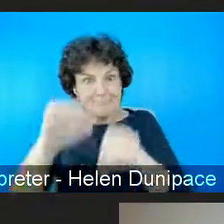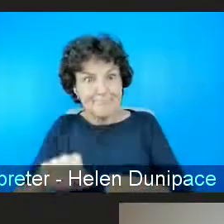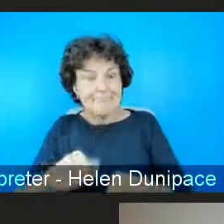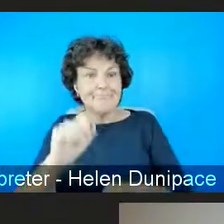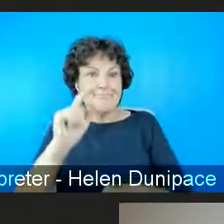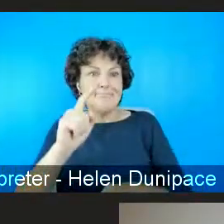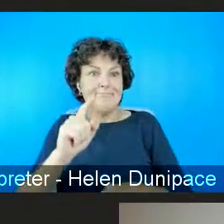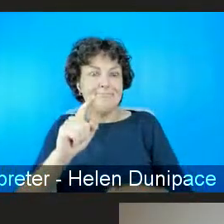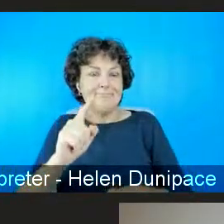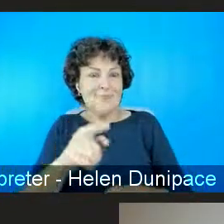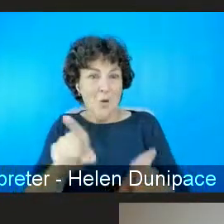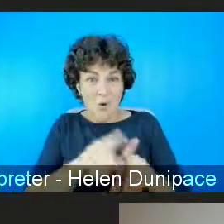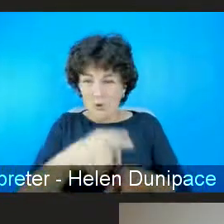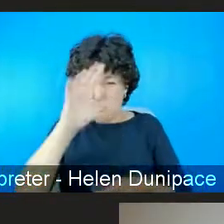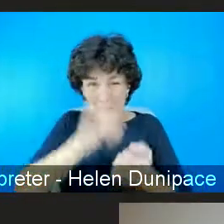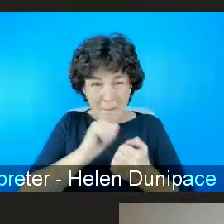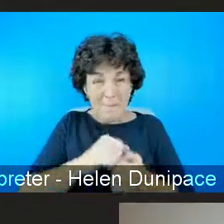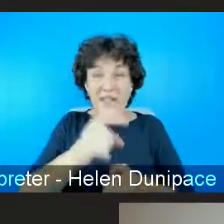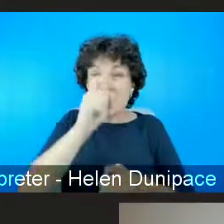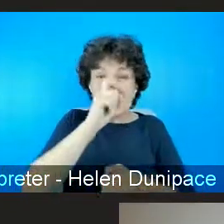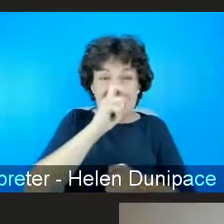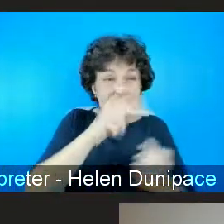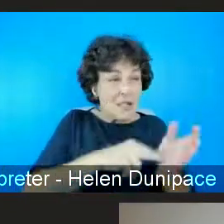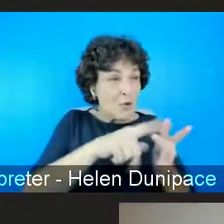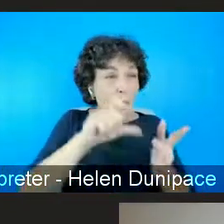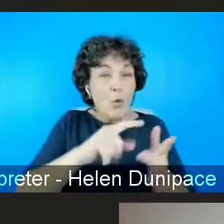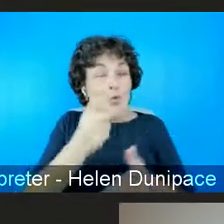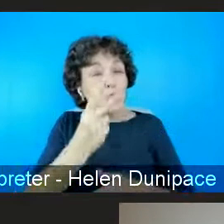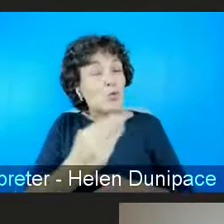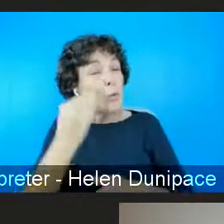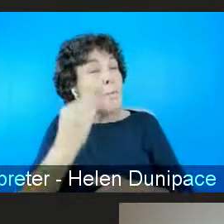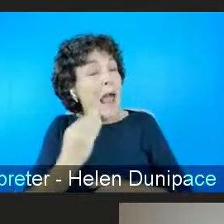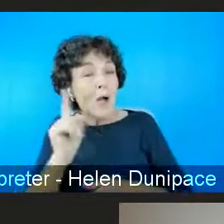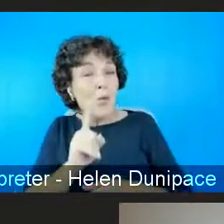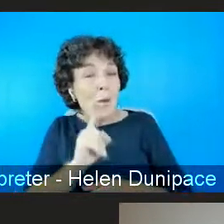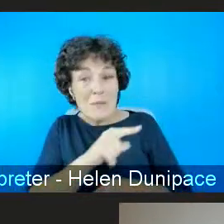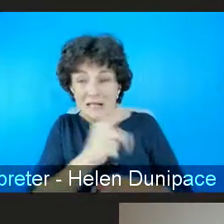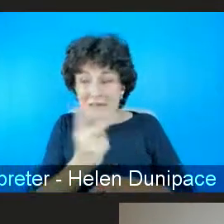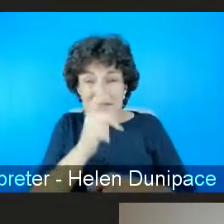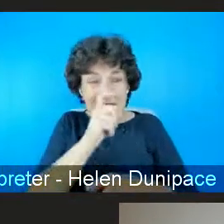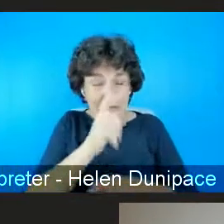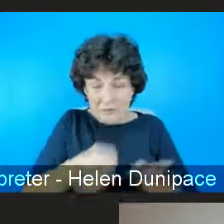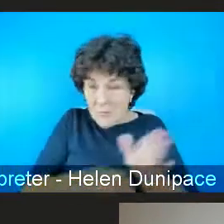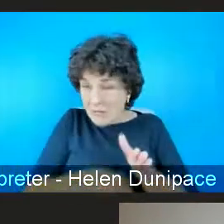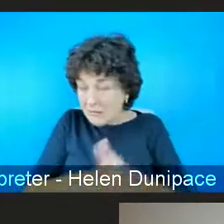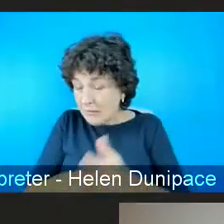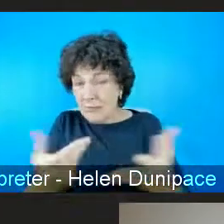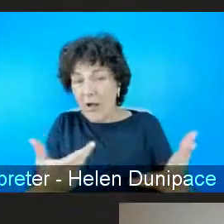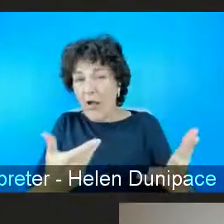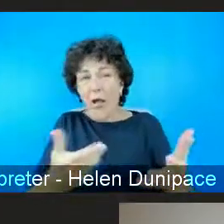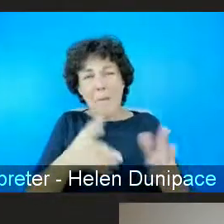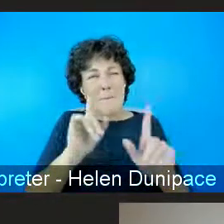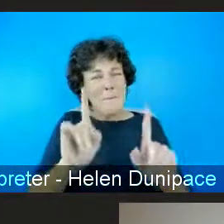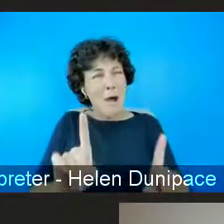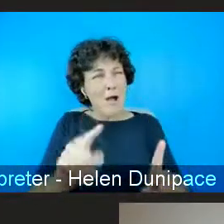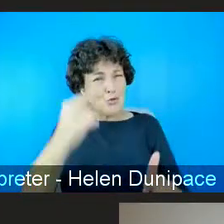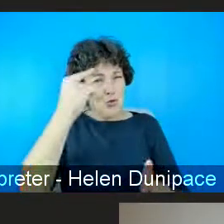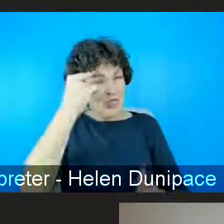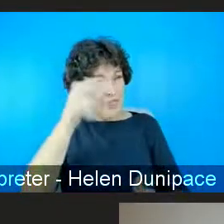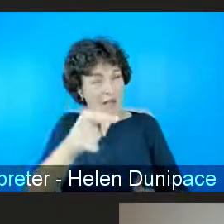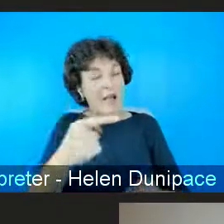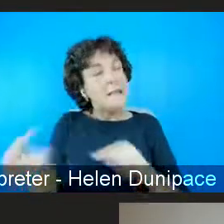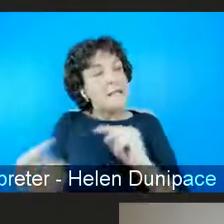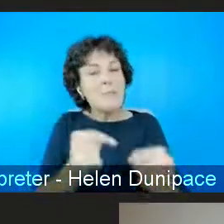sisters, Nicole Smallman, and Biba Henry murders. Do you think that the debate about misogyny becoming a hate crime,